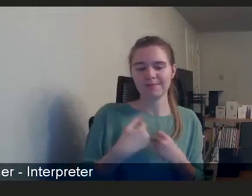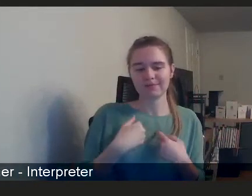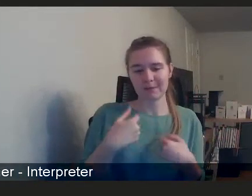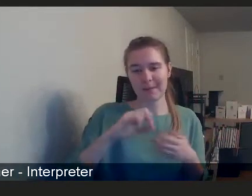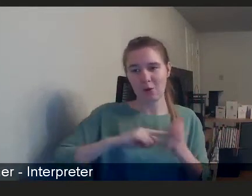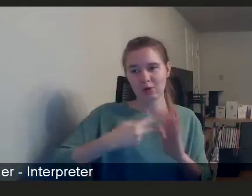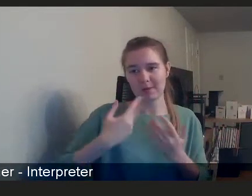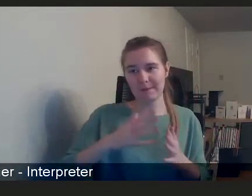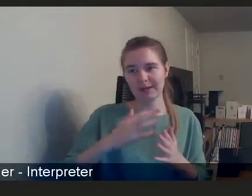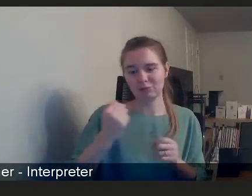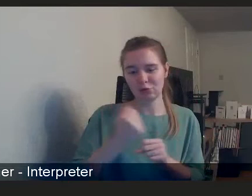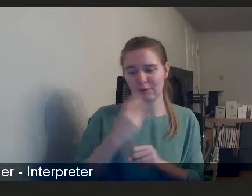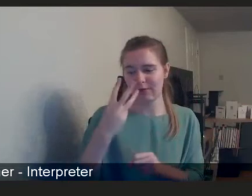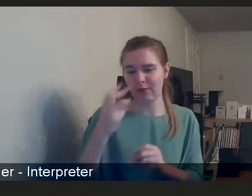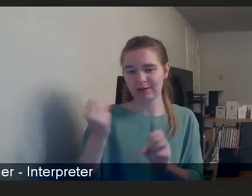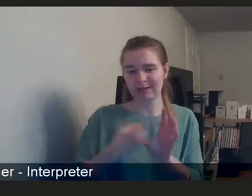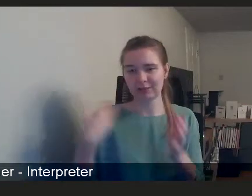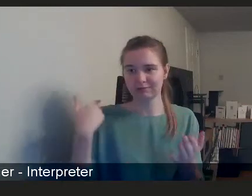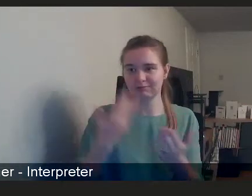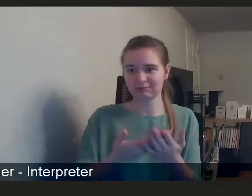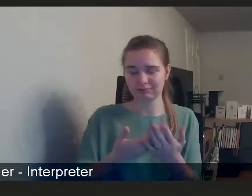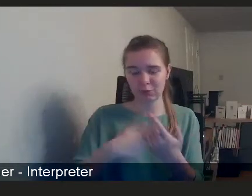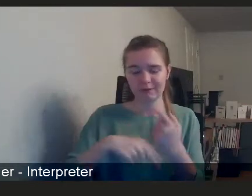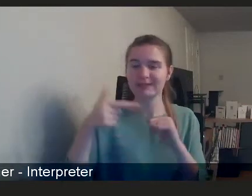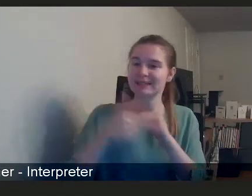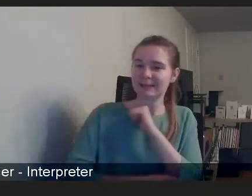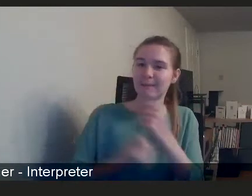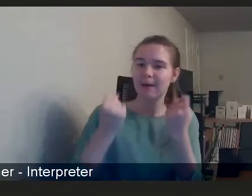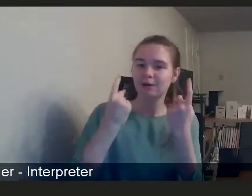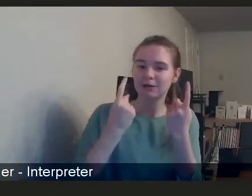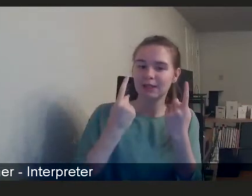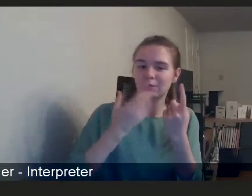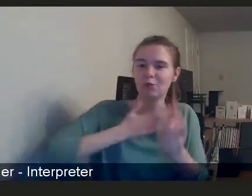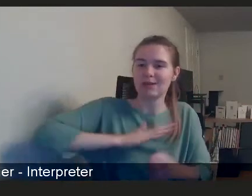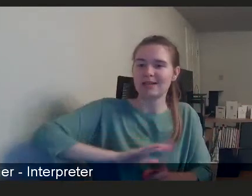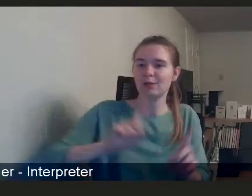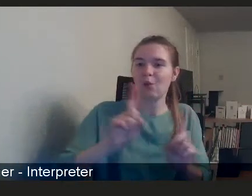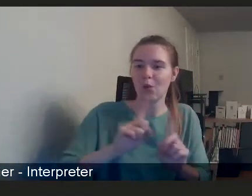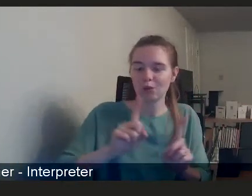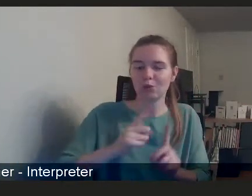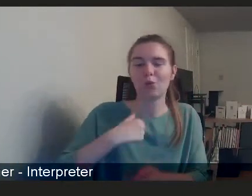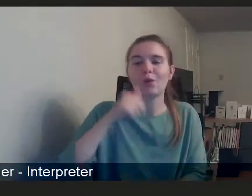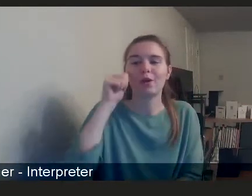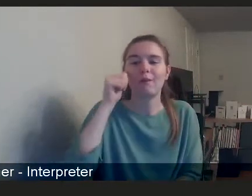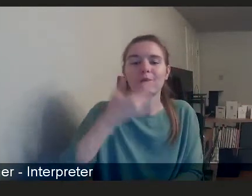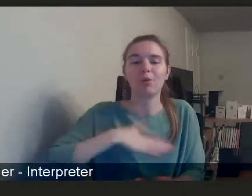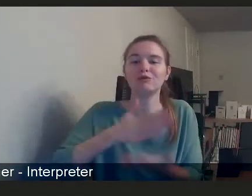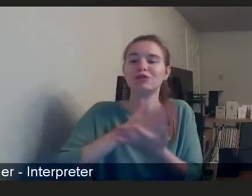years. We have a really deep understanding of what is required and we want to share that.